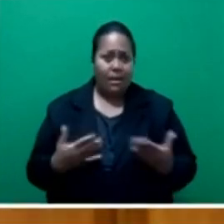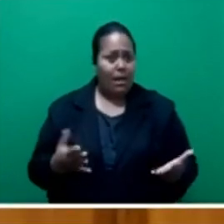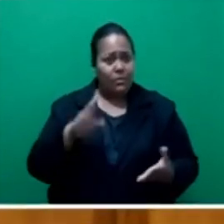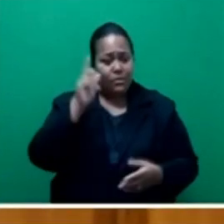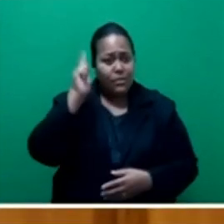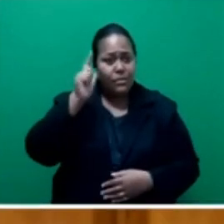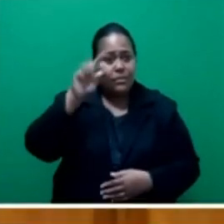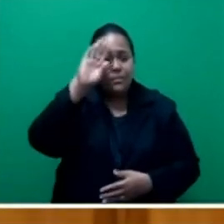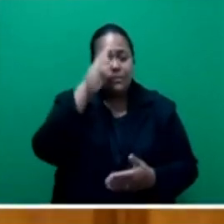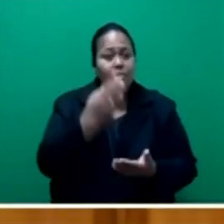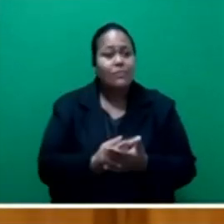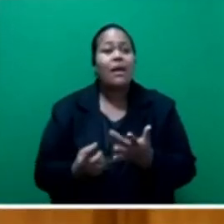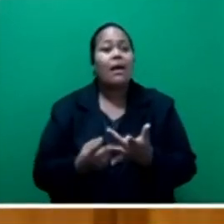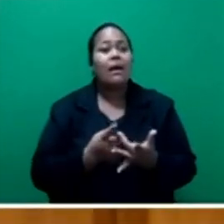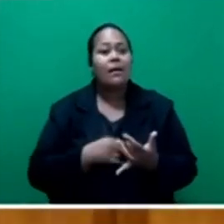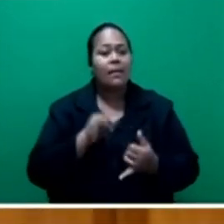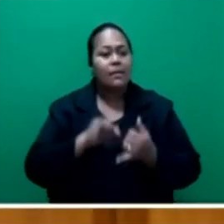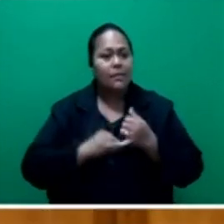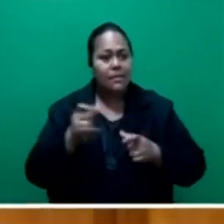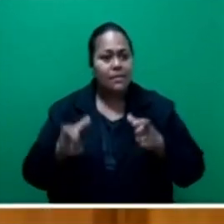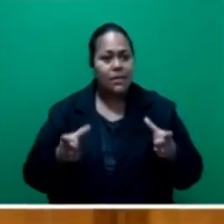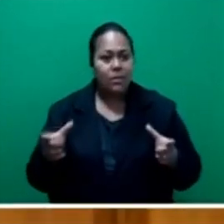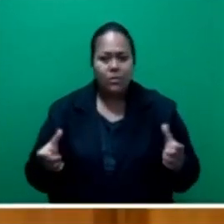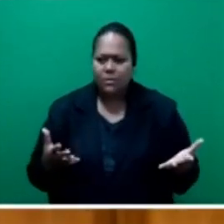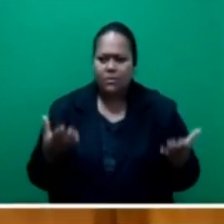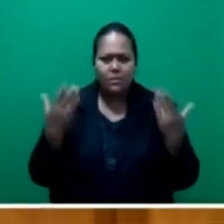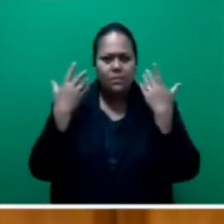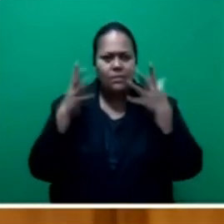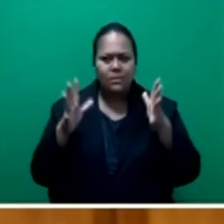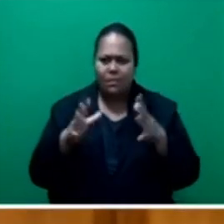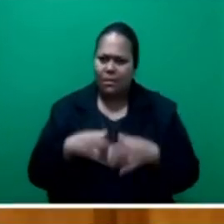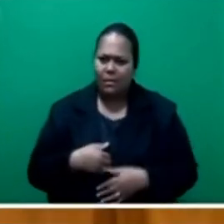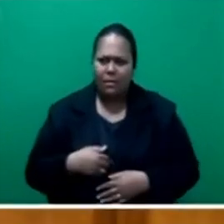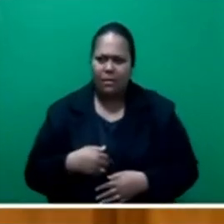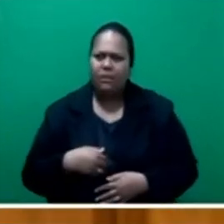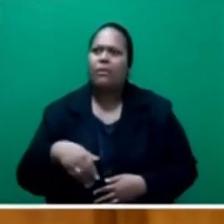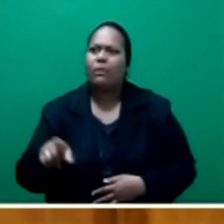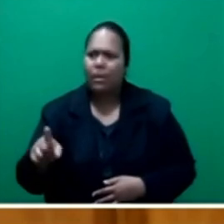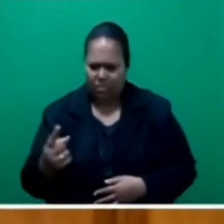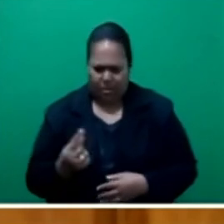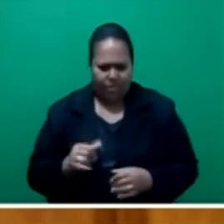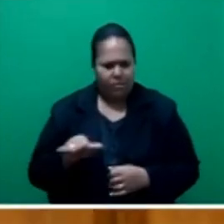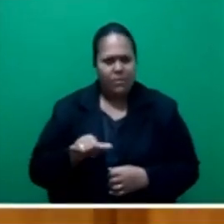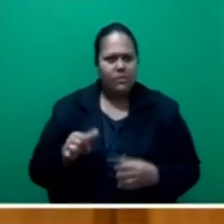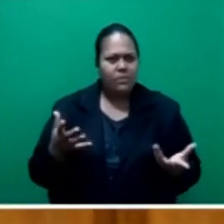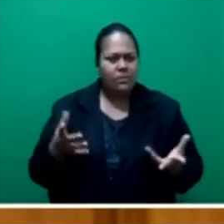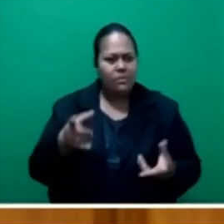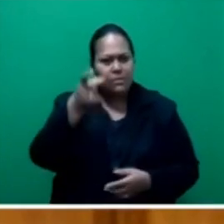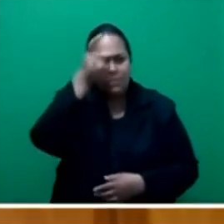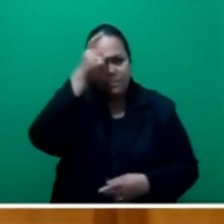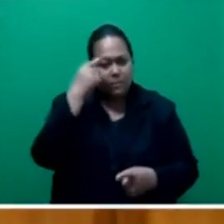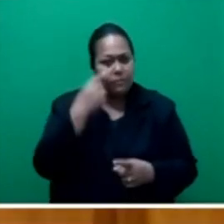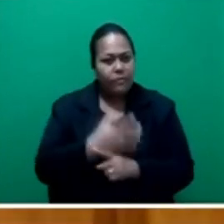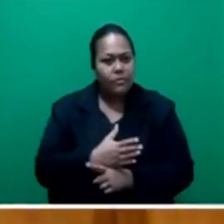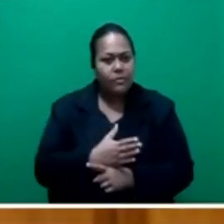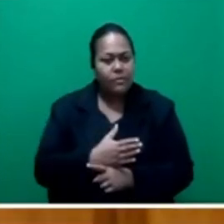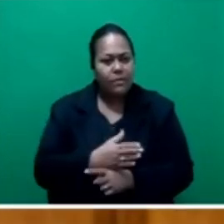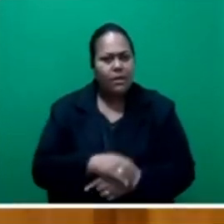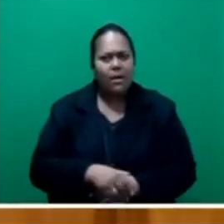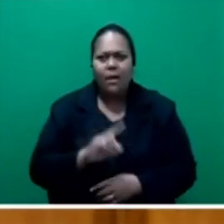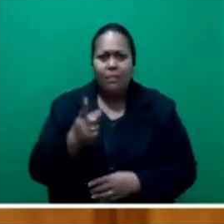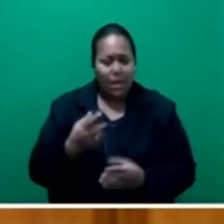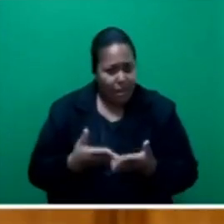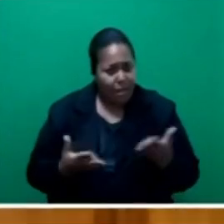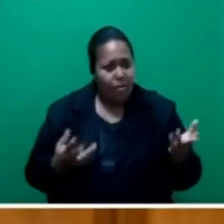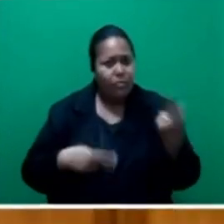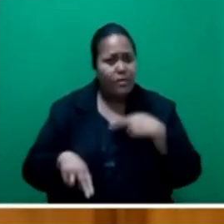stakeholders, honorable speaker, did not know whether they were coming and going. And as such, where Fiji was once amongst the